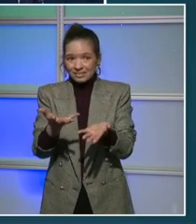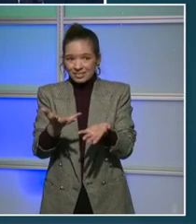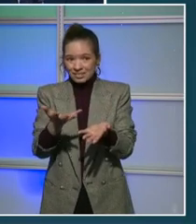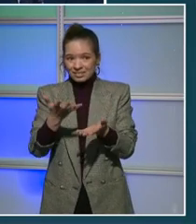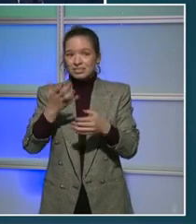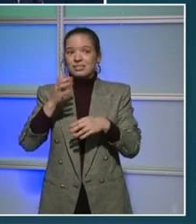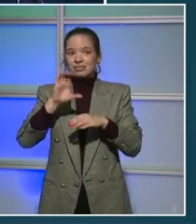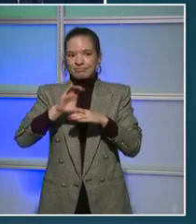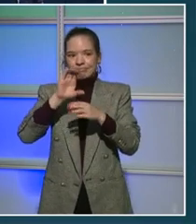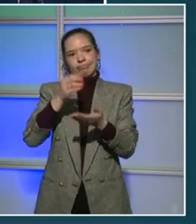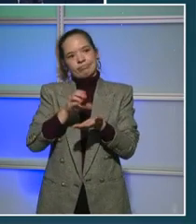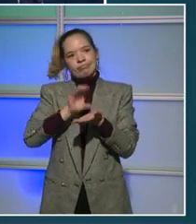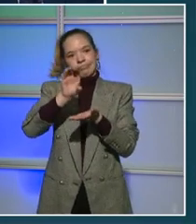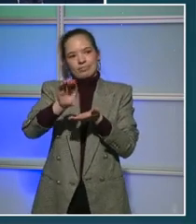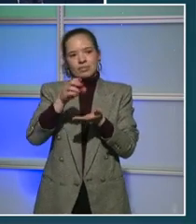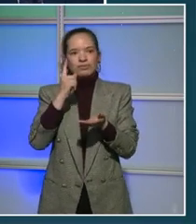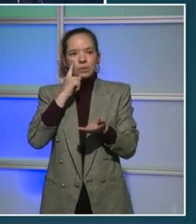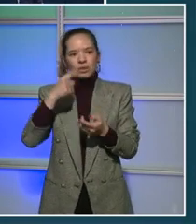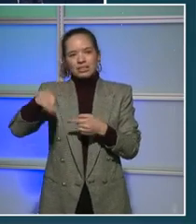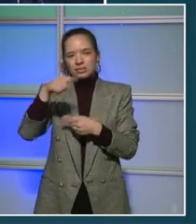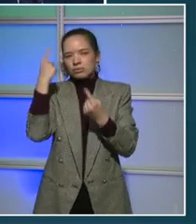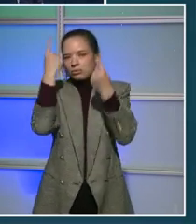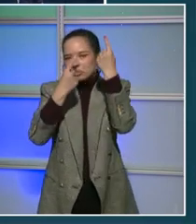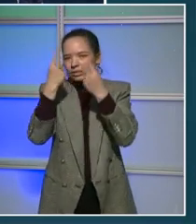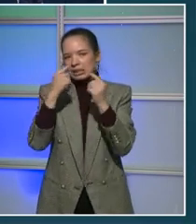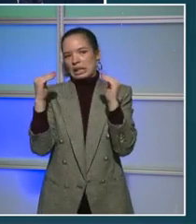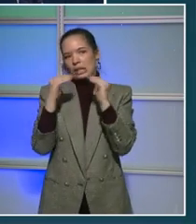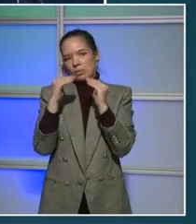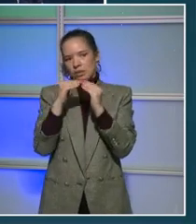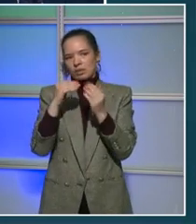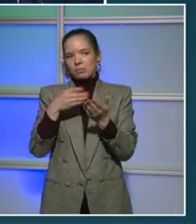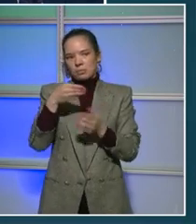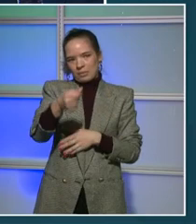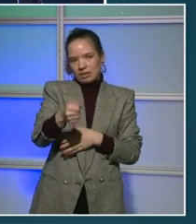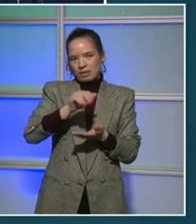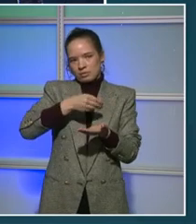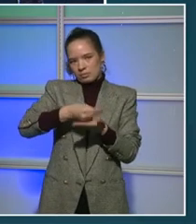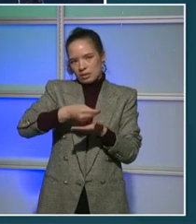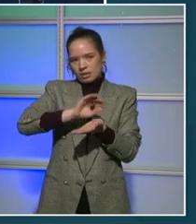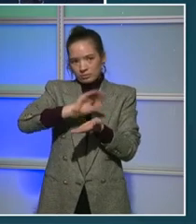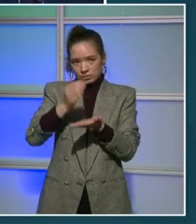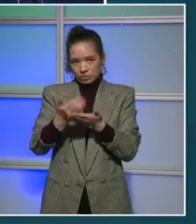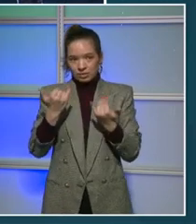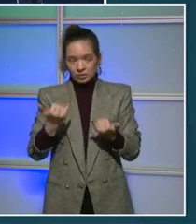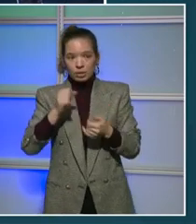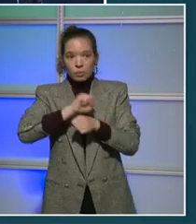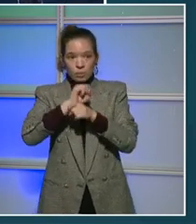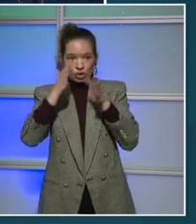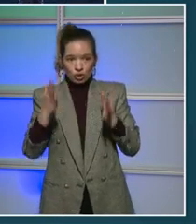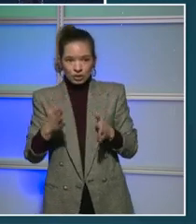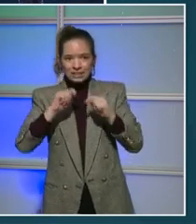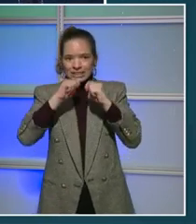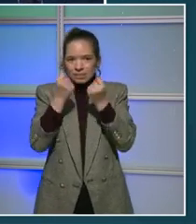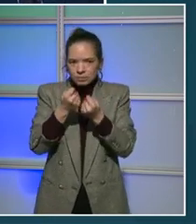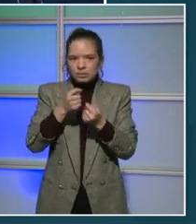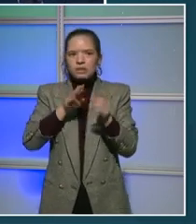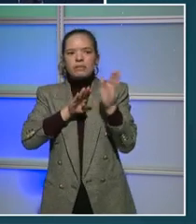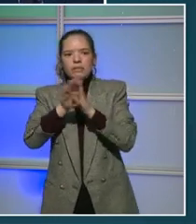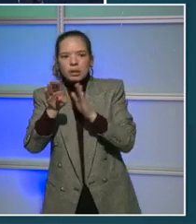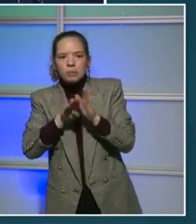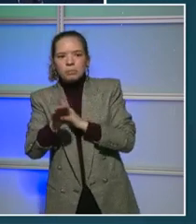expenses. So what we're doing right now is I'm working with my finance team. We're developing an analysis of the